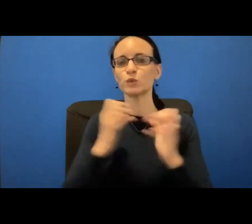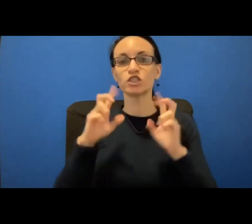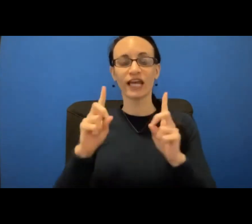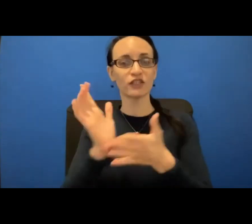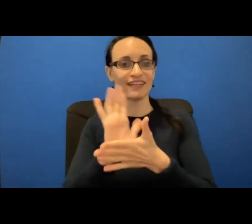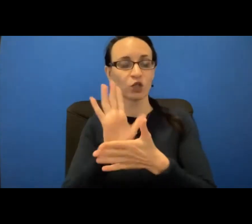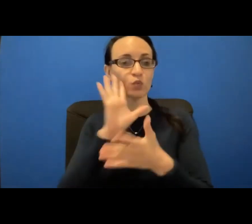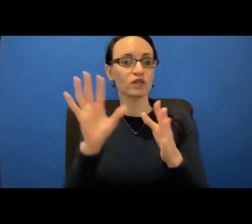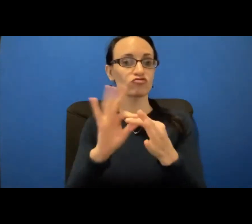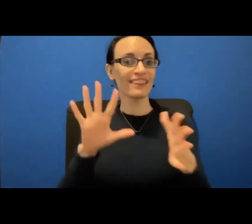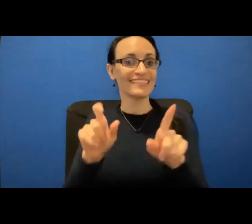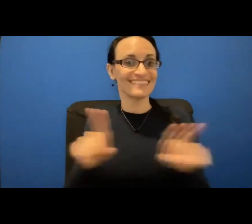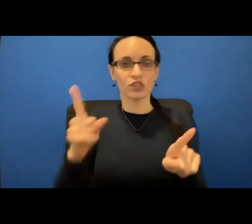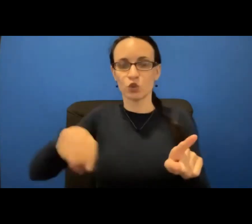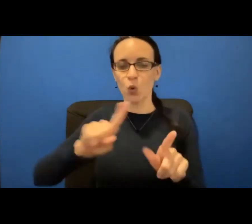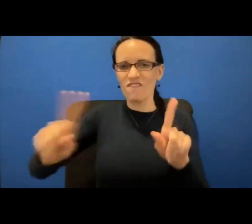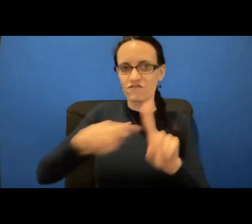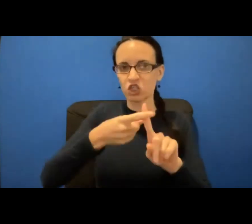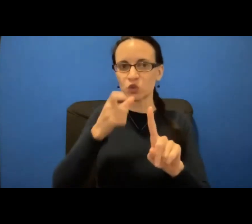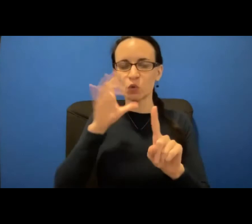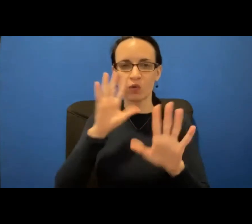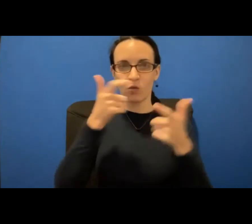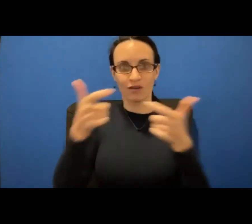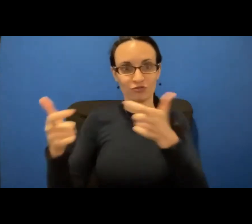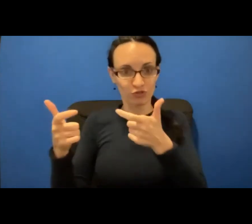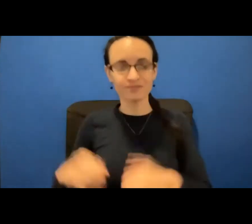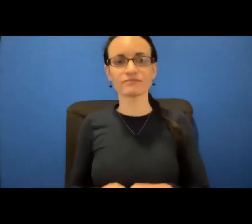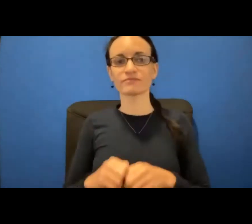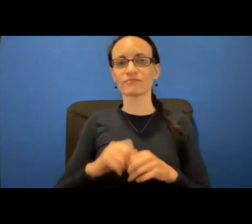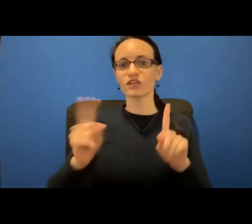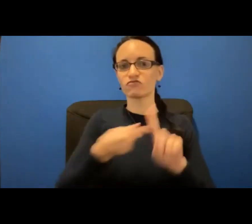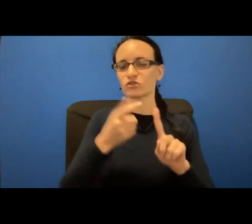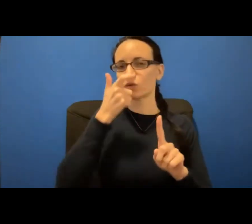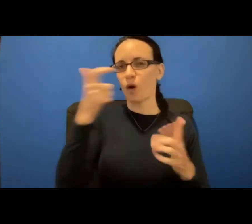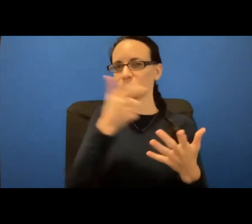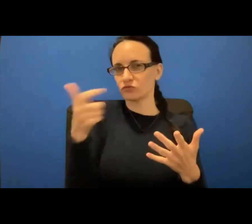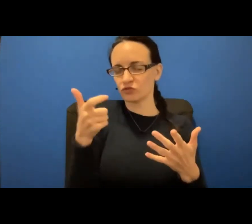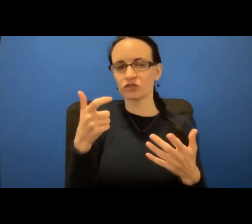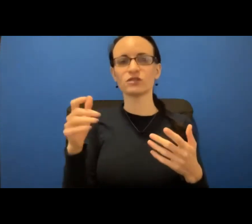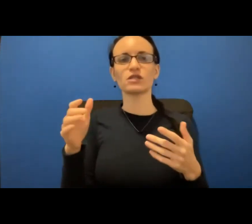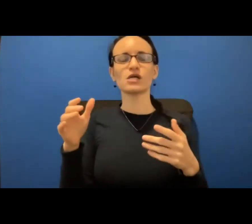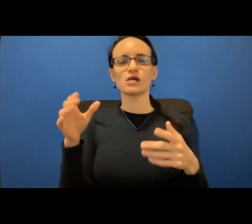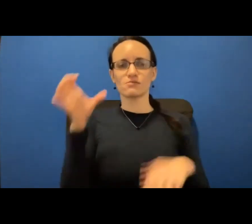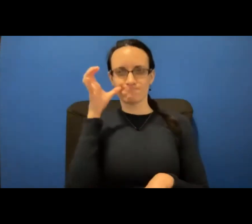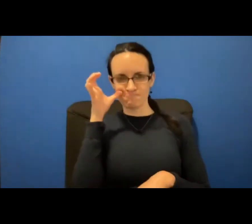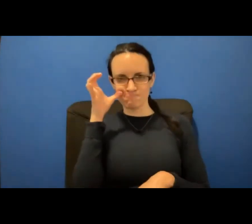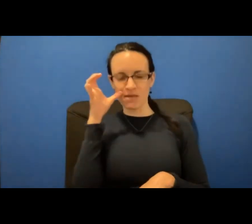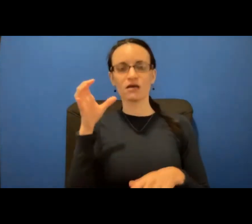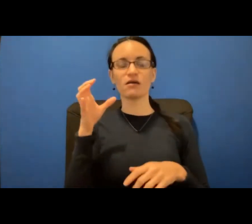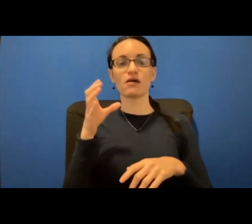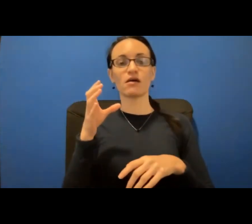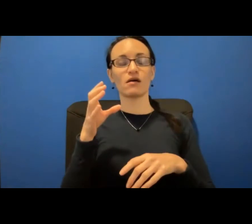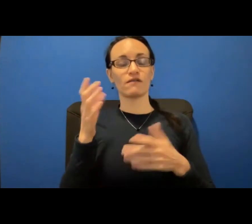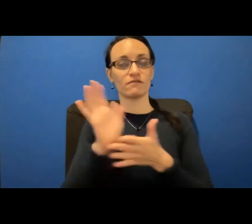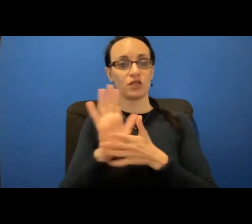And you guys are going to be the very first people who are able to see them. First, we're going to watch the videos. We're going to take them in. And then, after each video, our